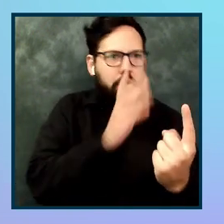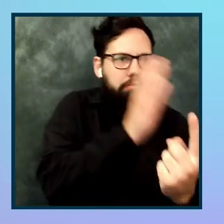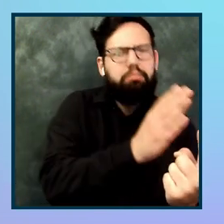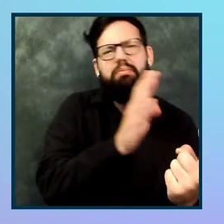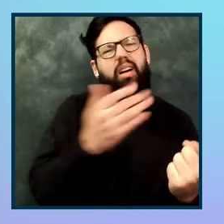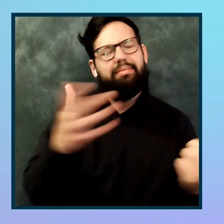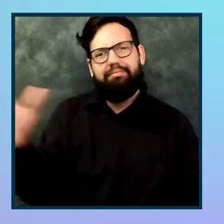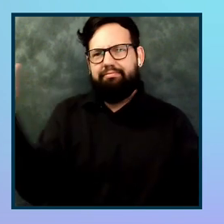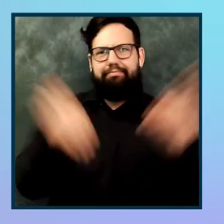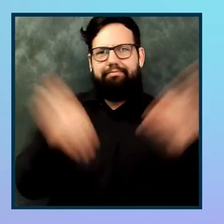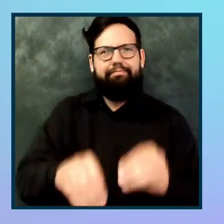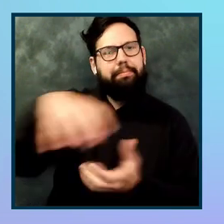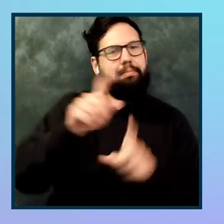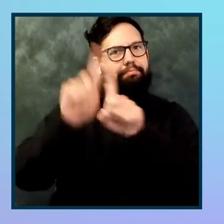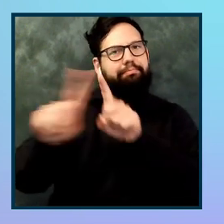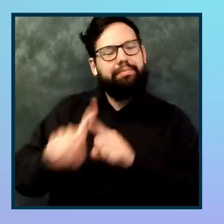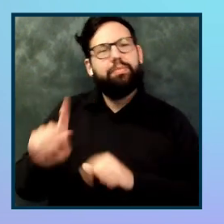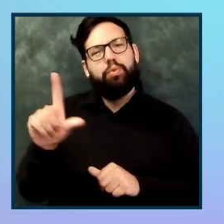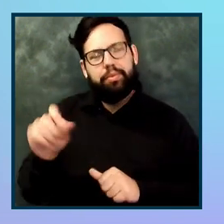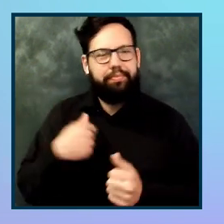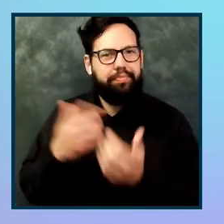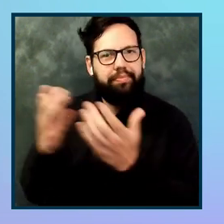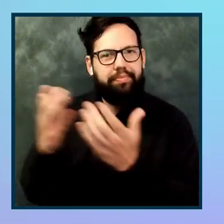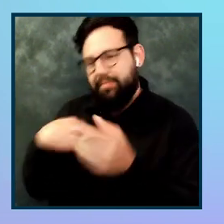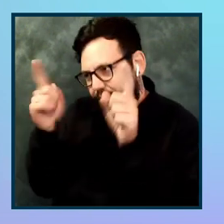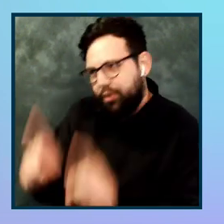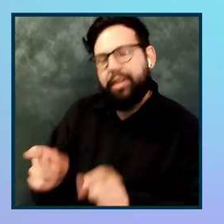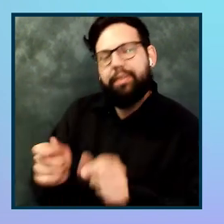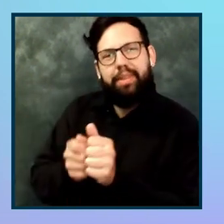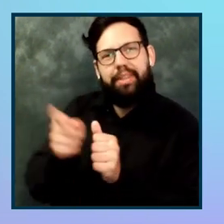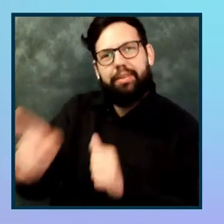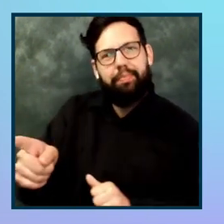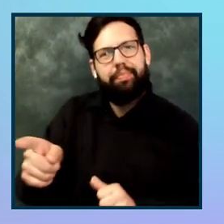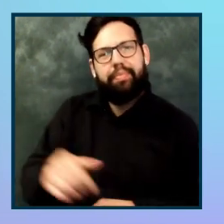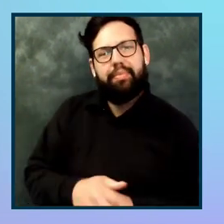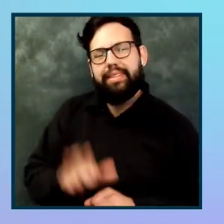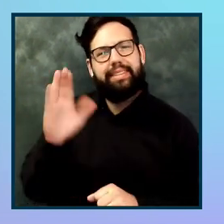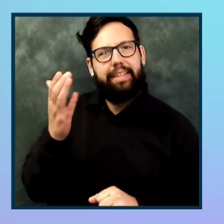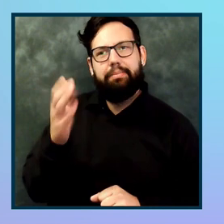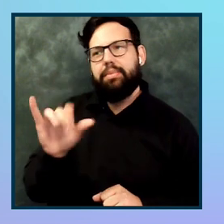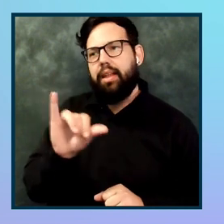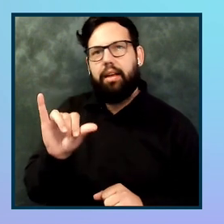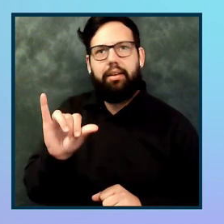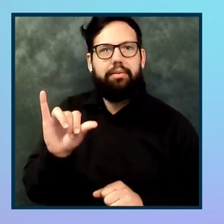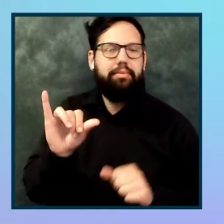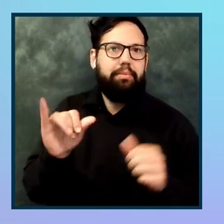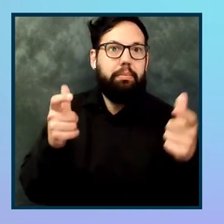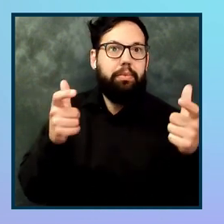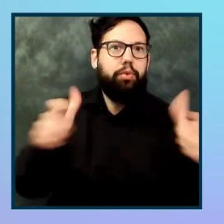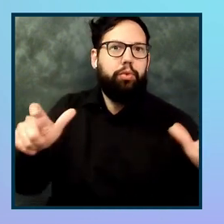I completely agree with you on that. That's seems to be one of the biggest challenges is